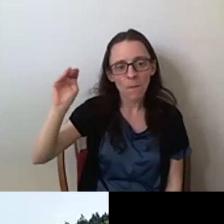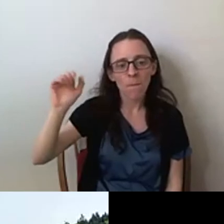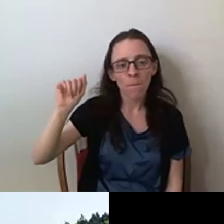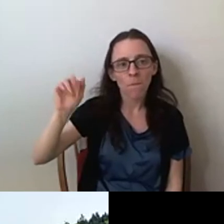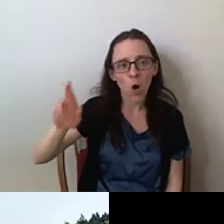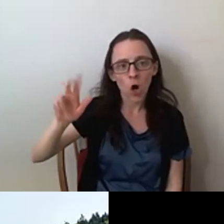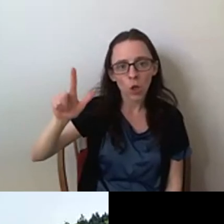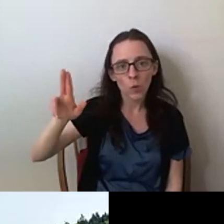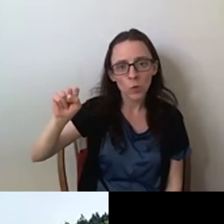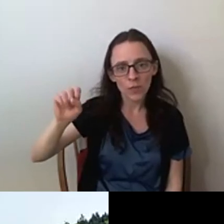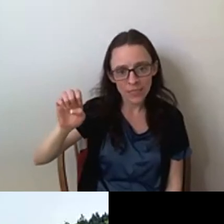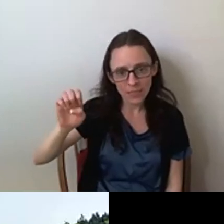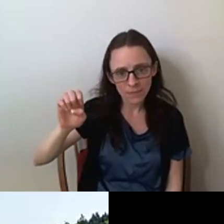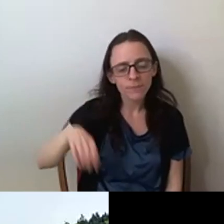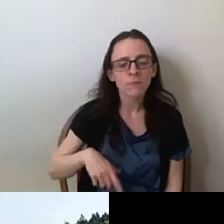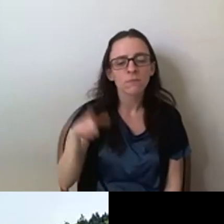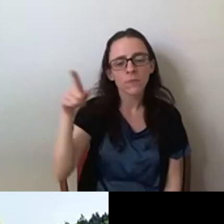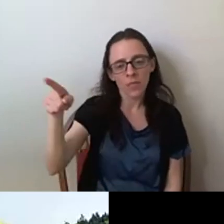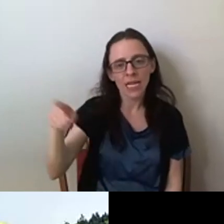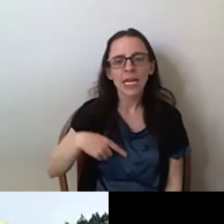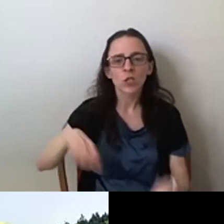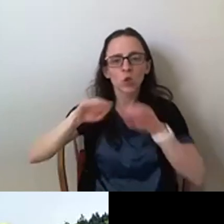a sociology major.